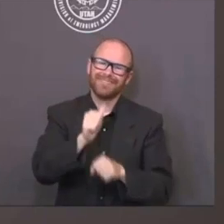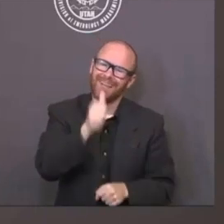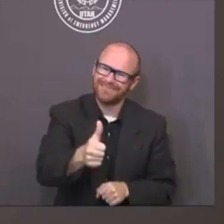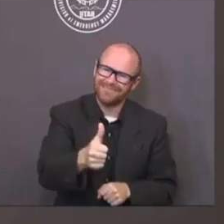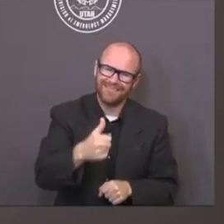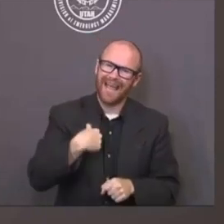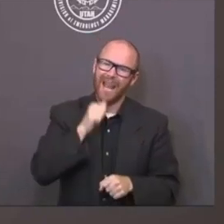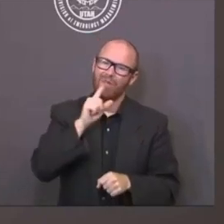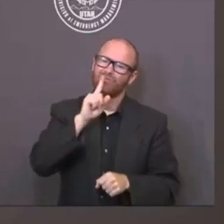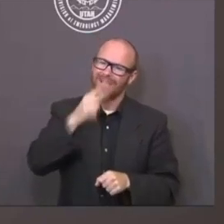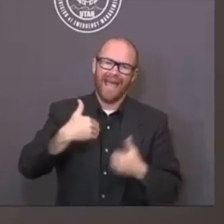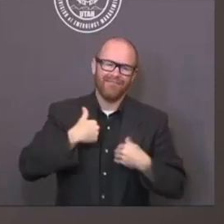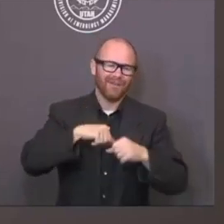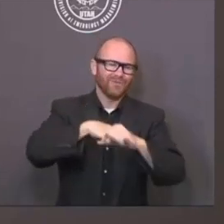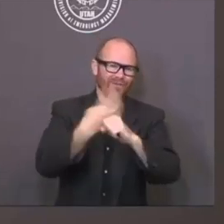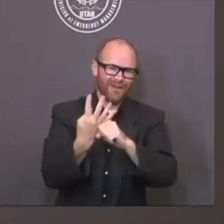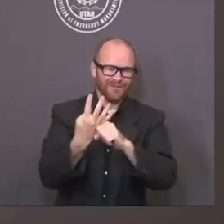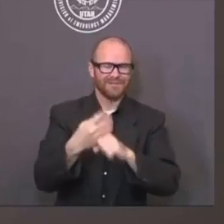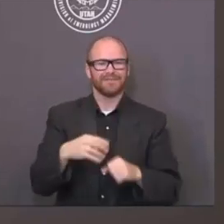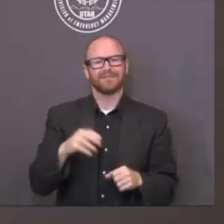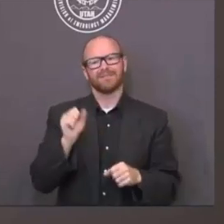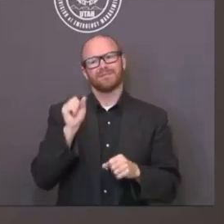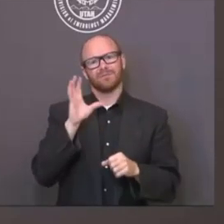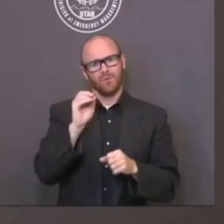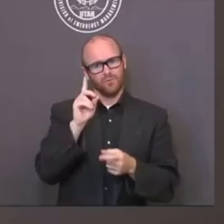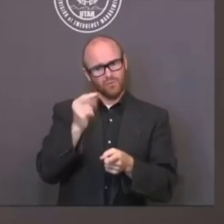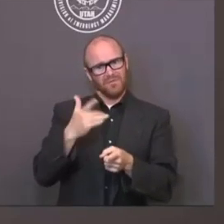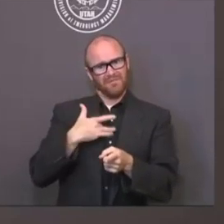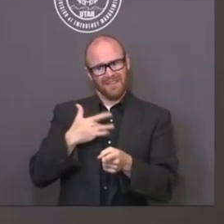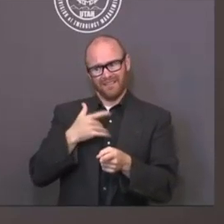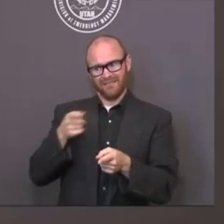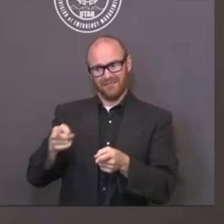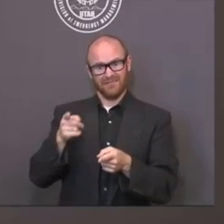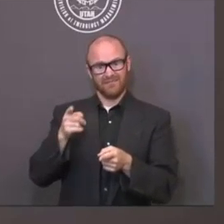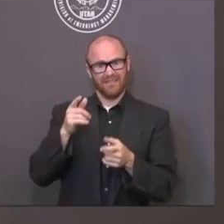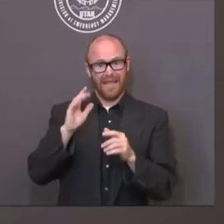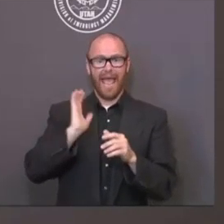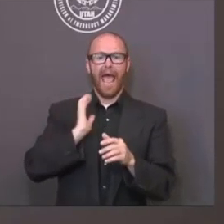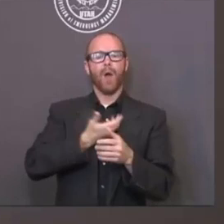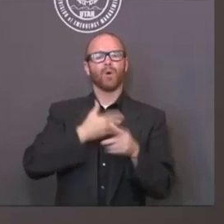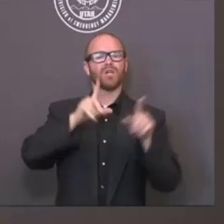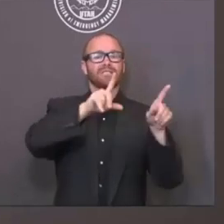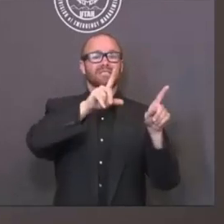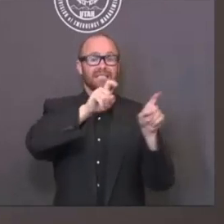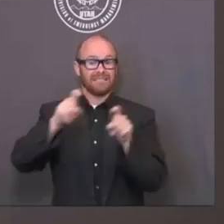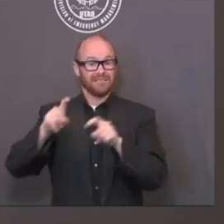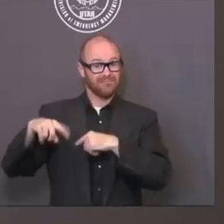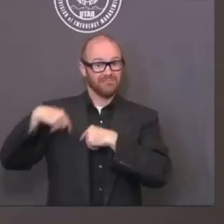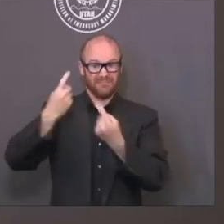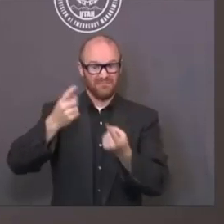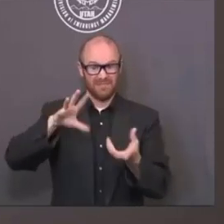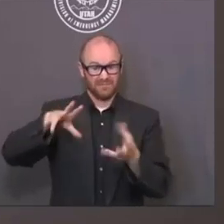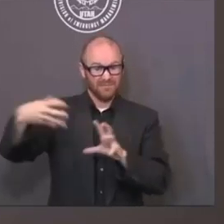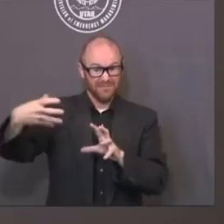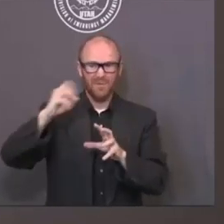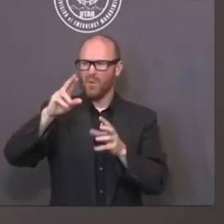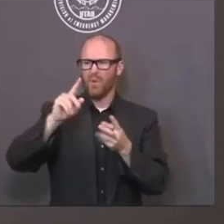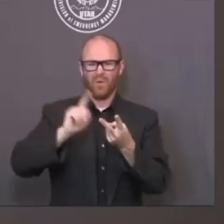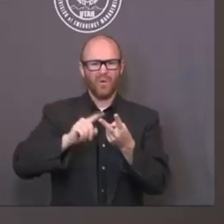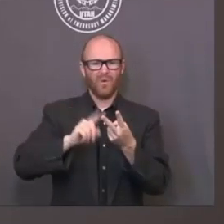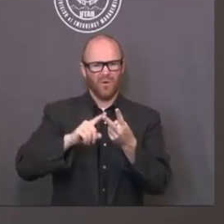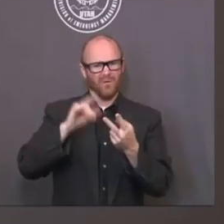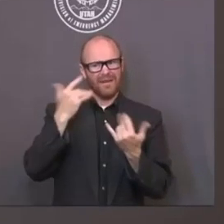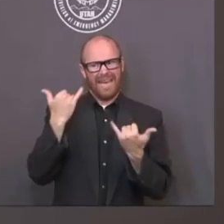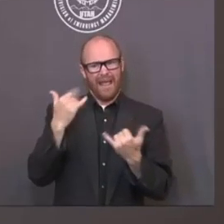new reporting lags to mean, I guess, an artificial drop in new cases? And also that this new weight